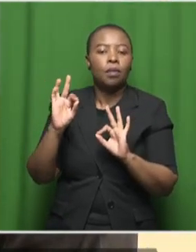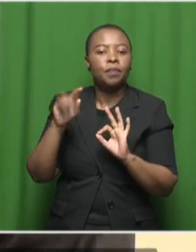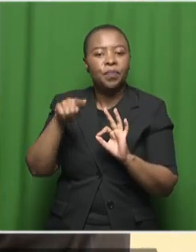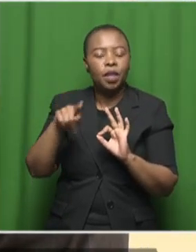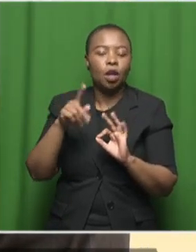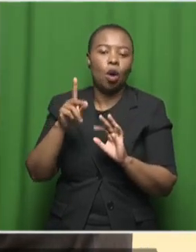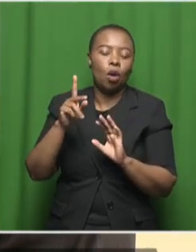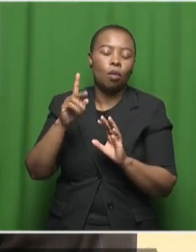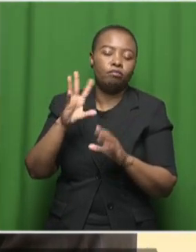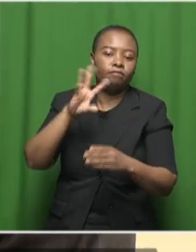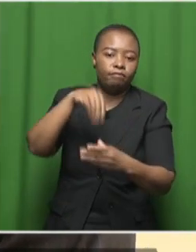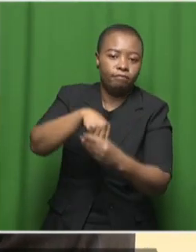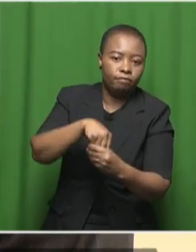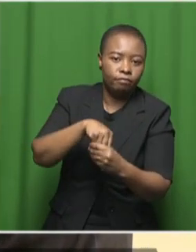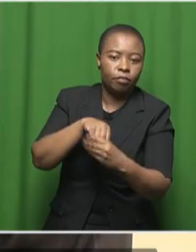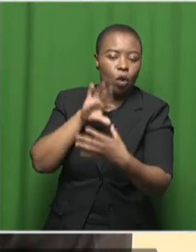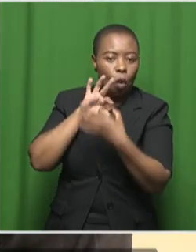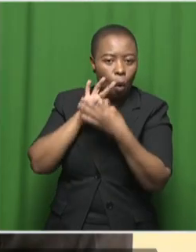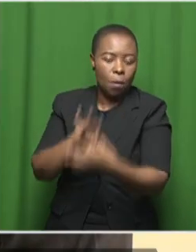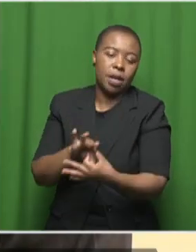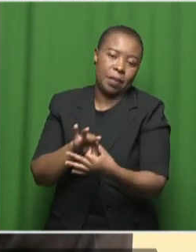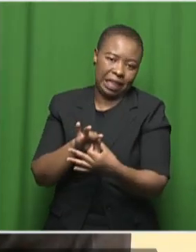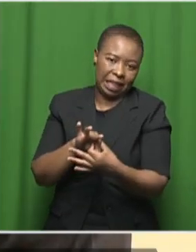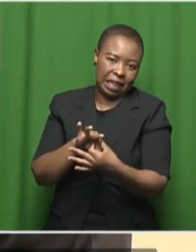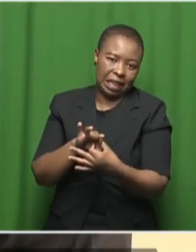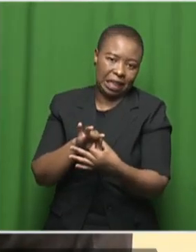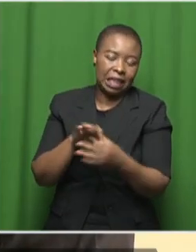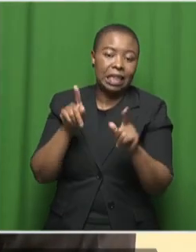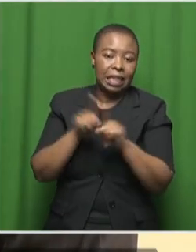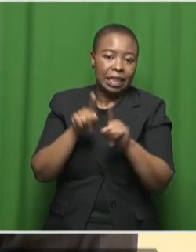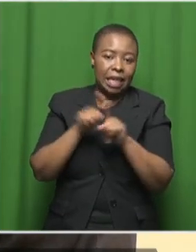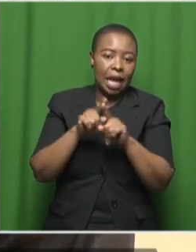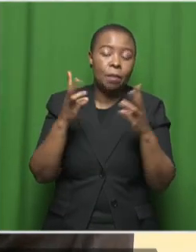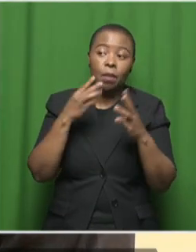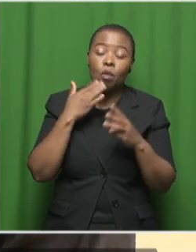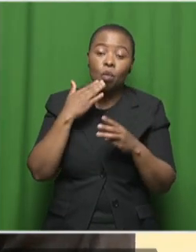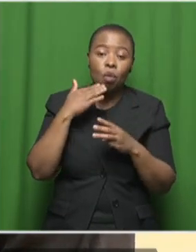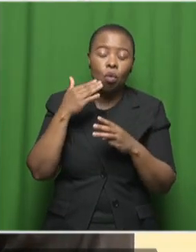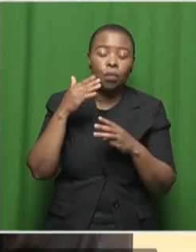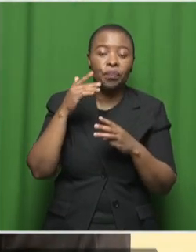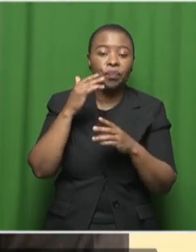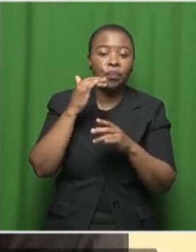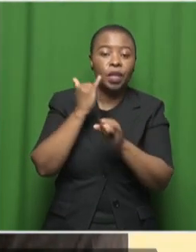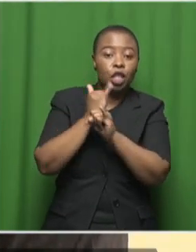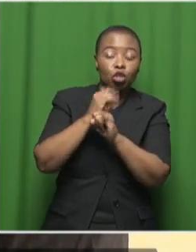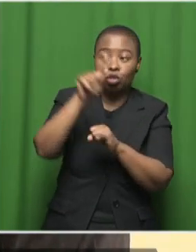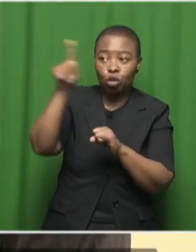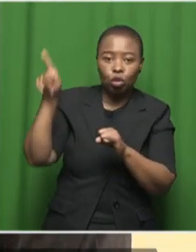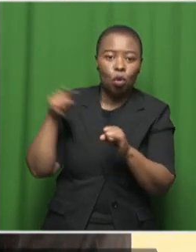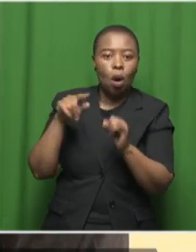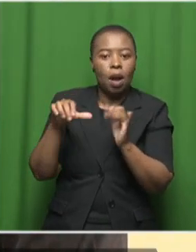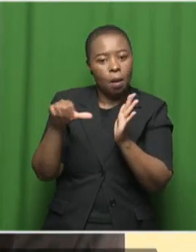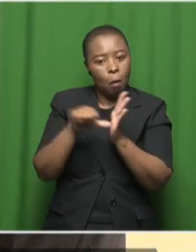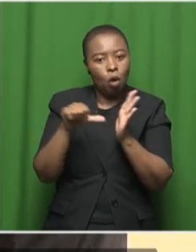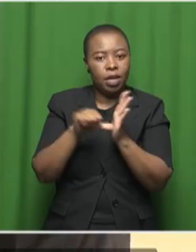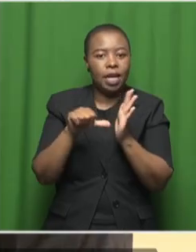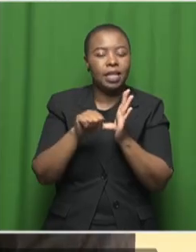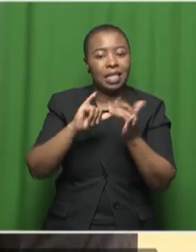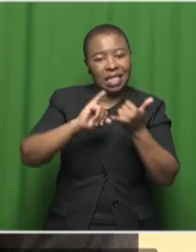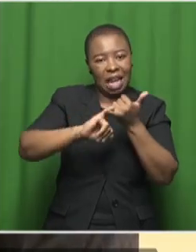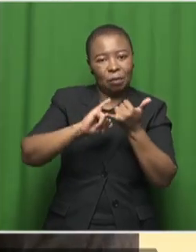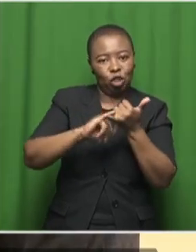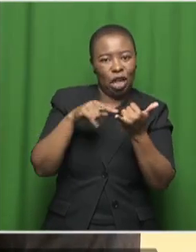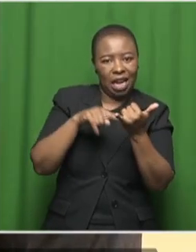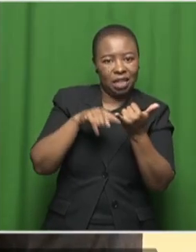government and all stakeholders who are passionate about STEM to making the this subjects